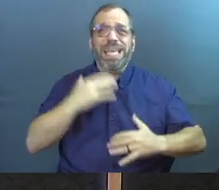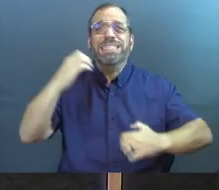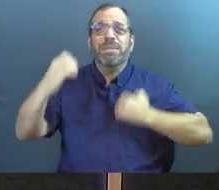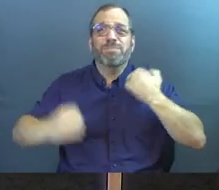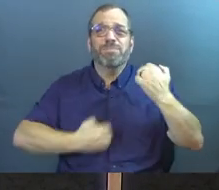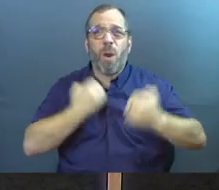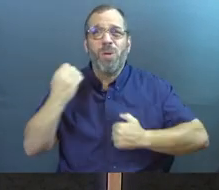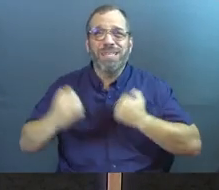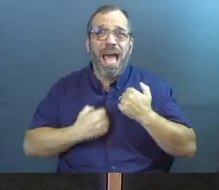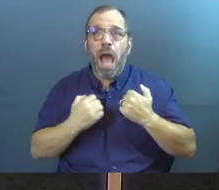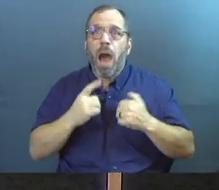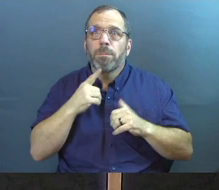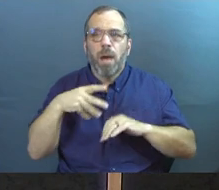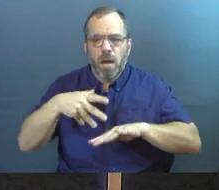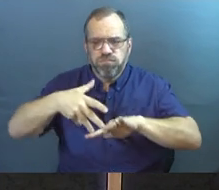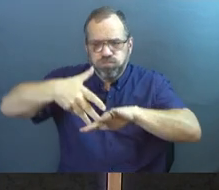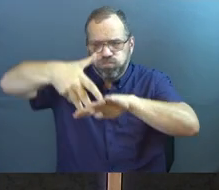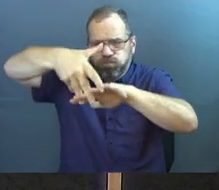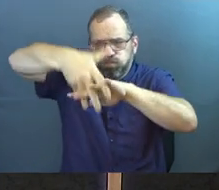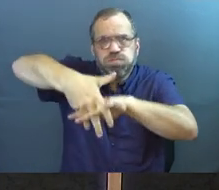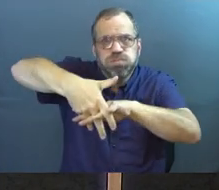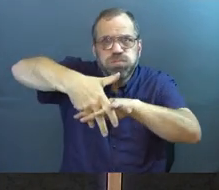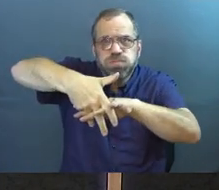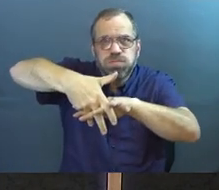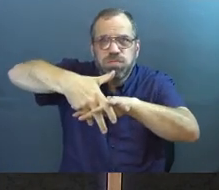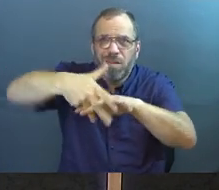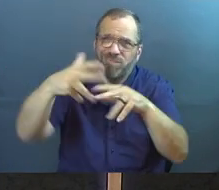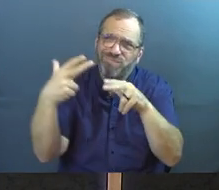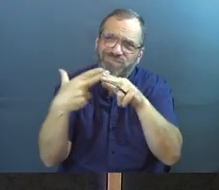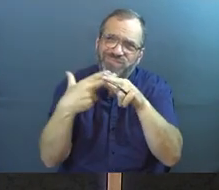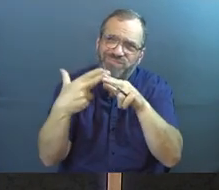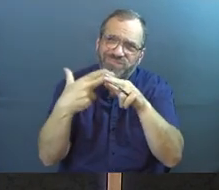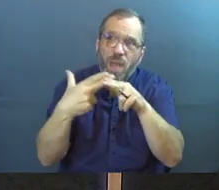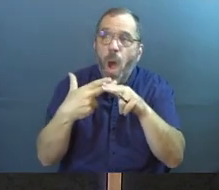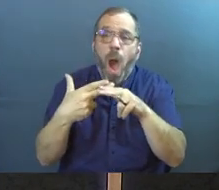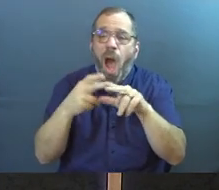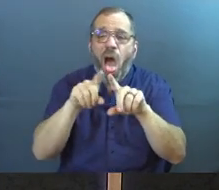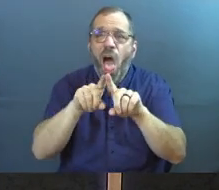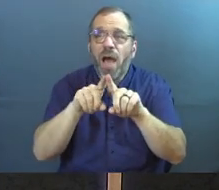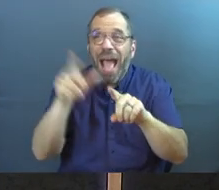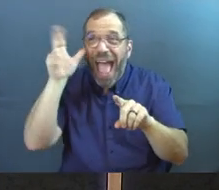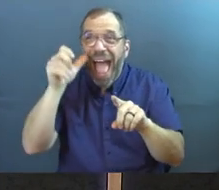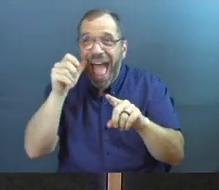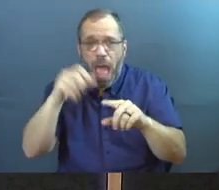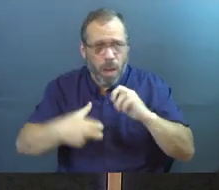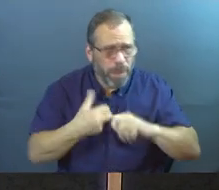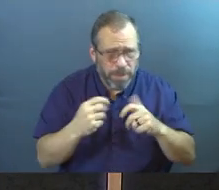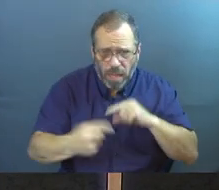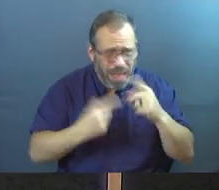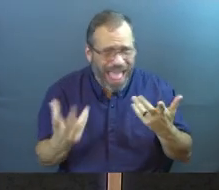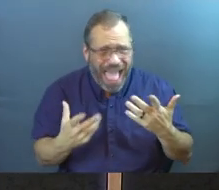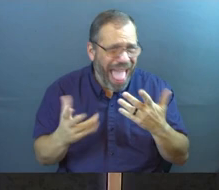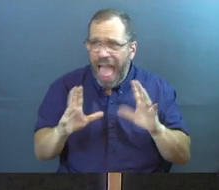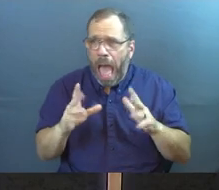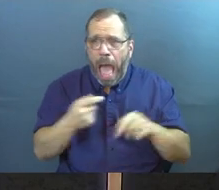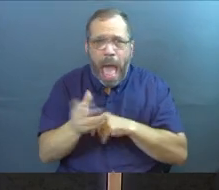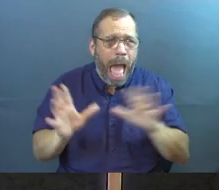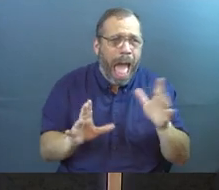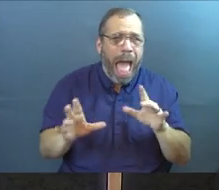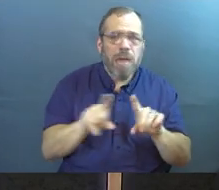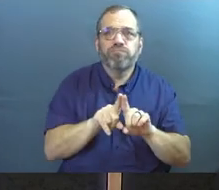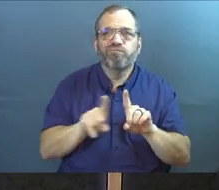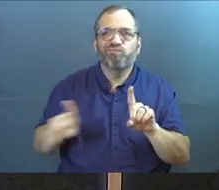emotional. But since they don't have deep roots, they don't last very long. They fall away as soon as they have problems or are persecuted